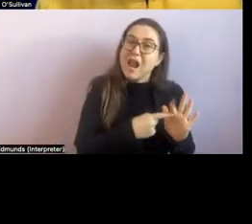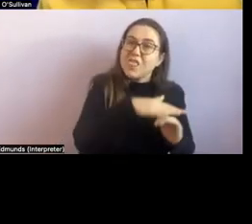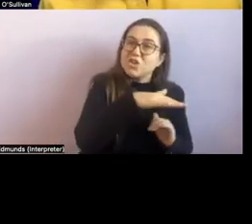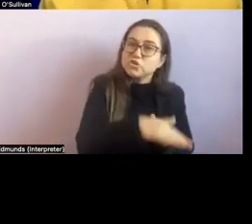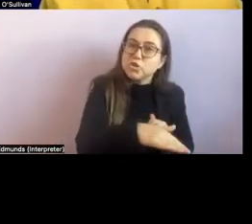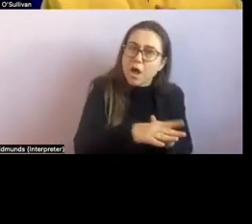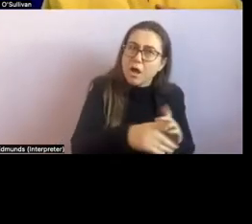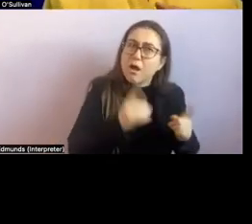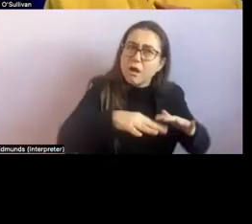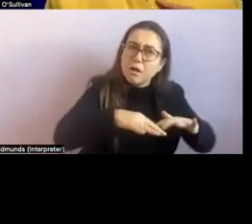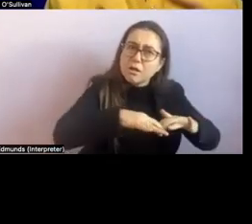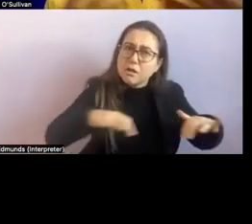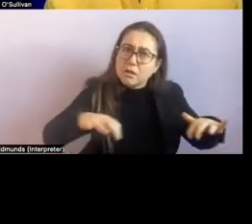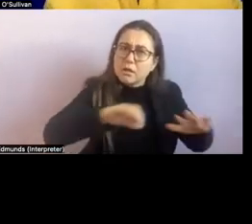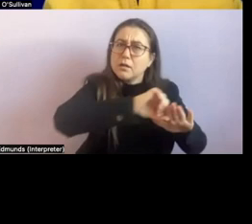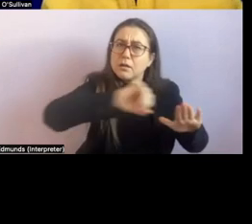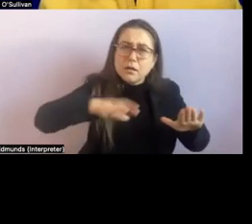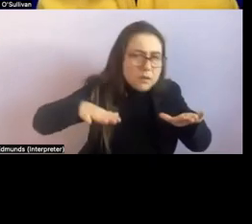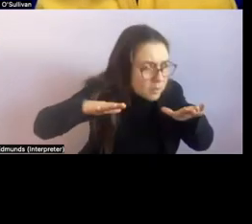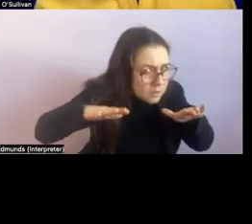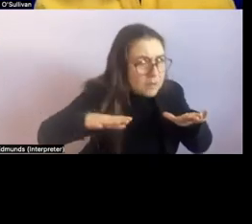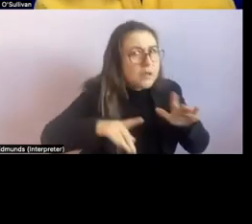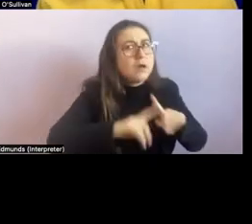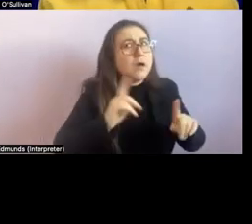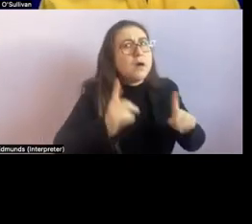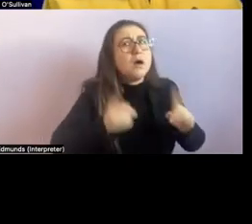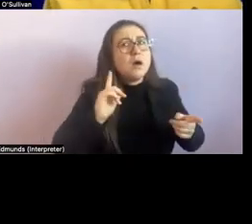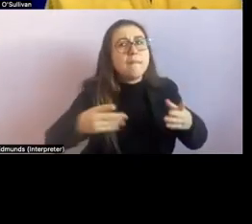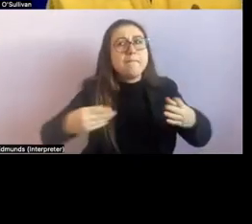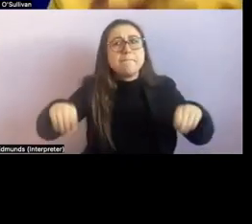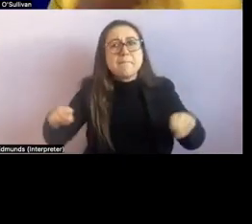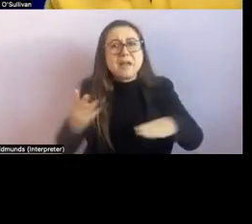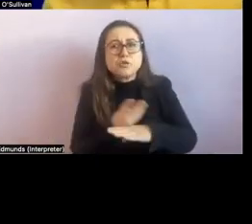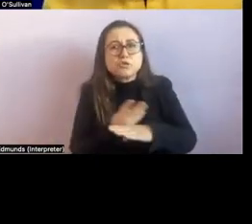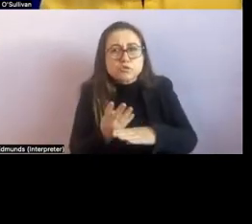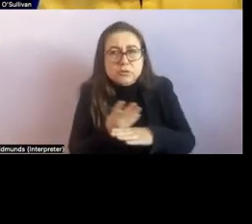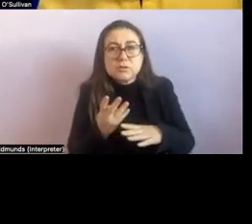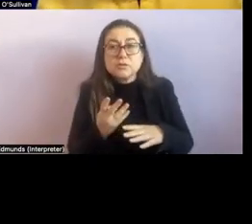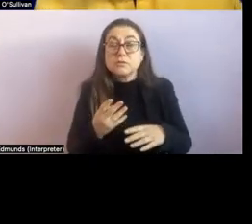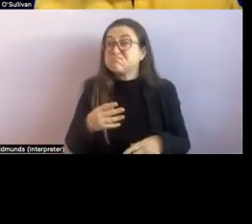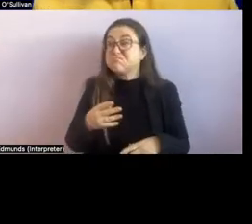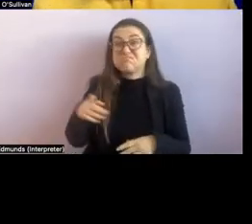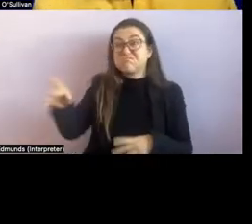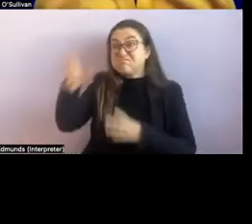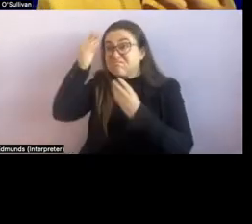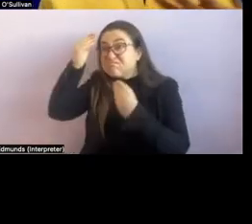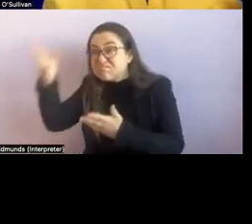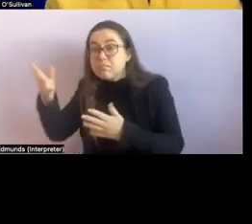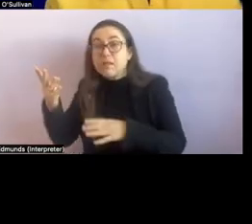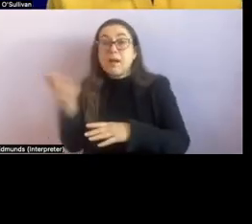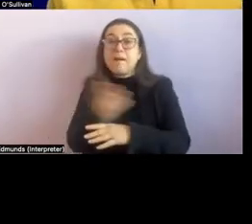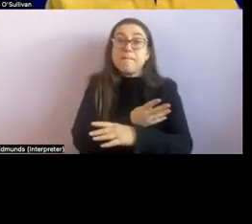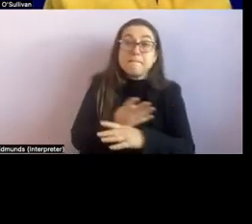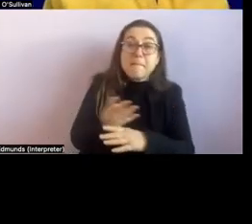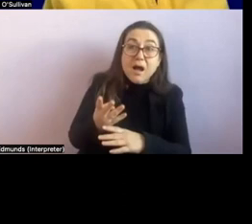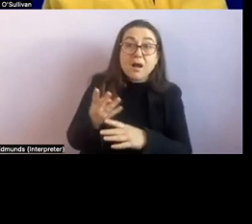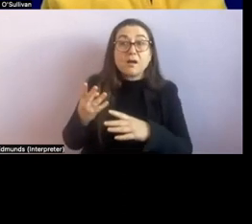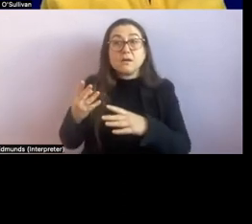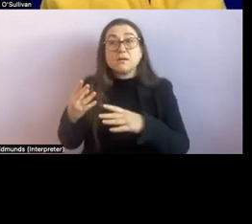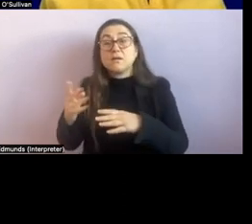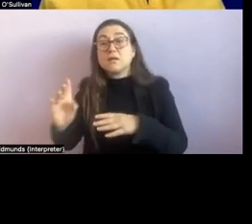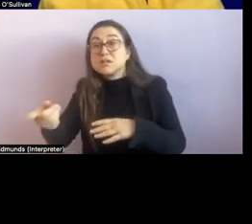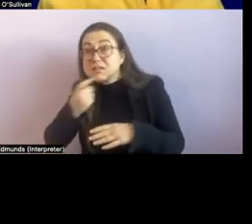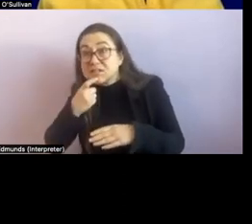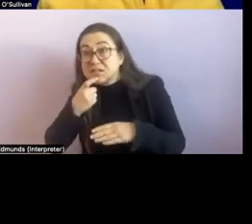work with so um examples of surface changes could be going from parquetry to concrete or concrete to grass um